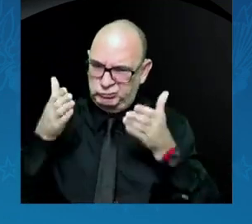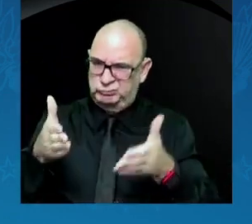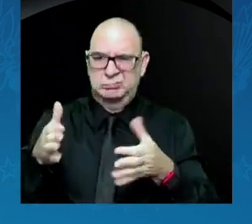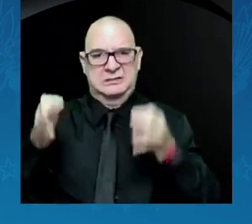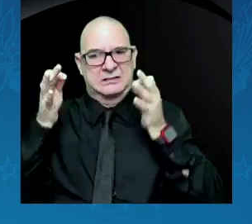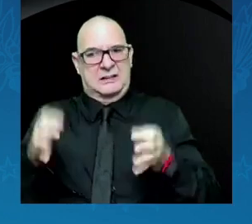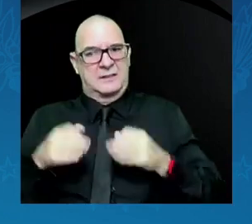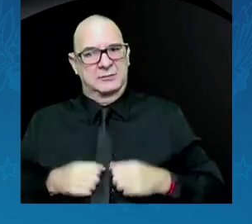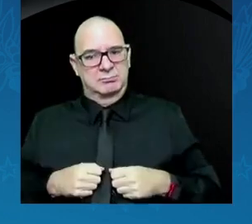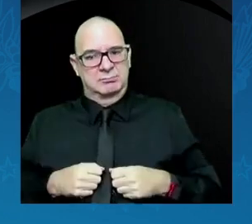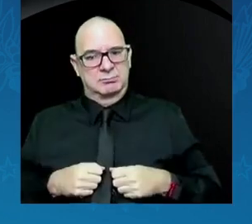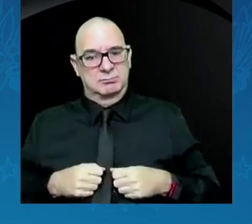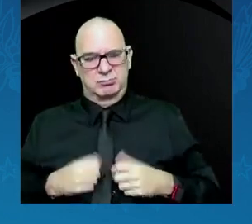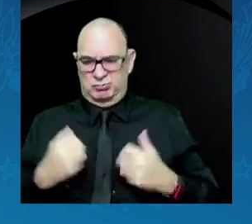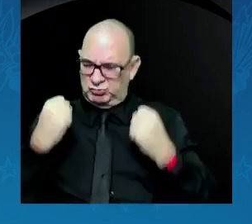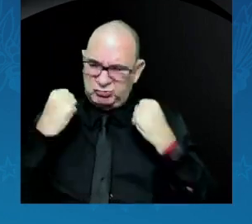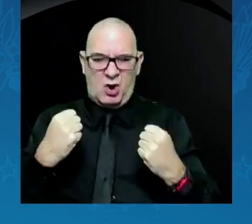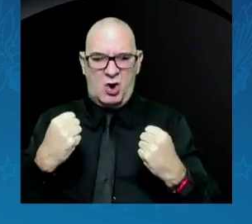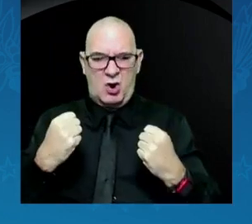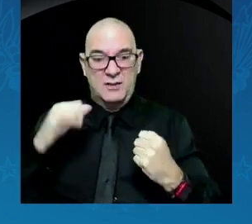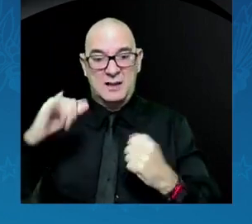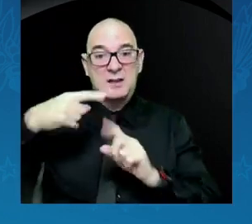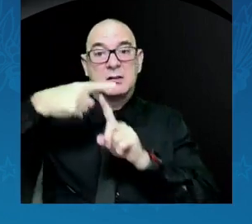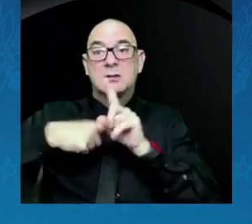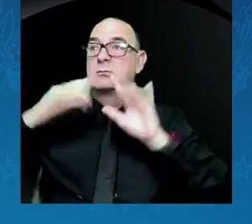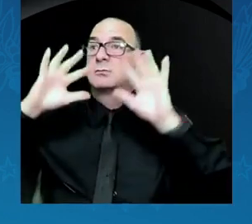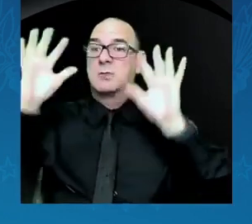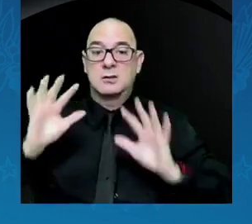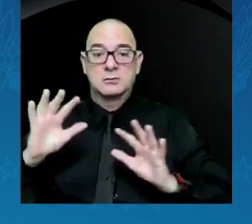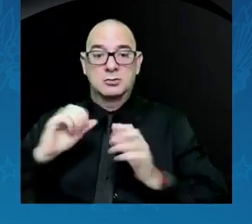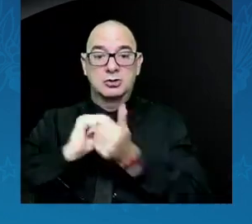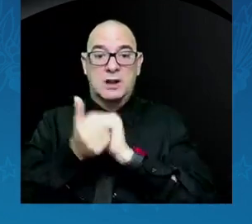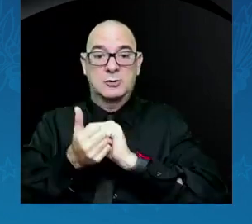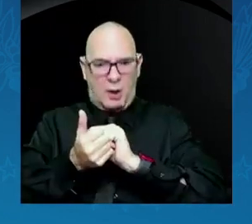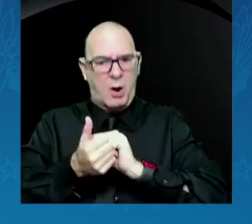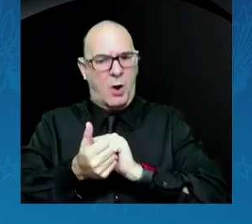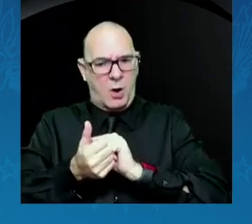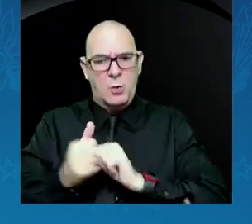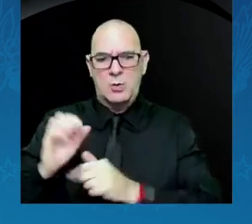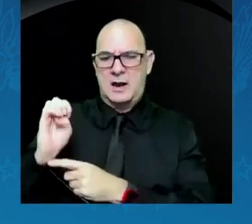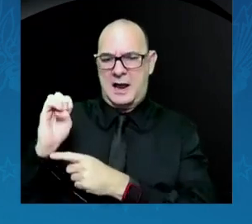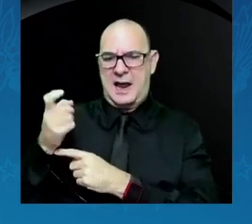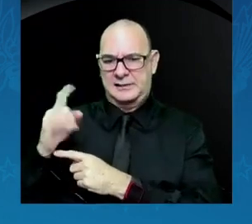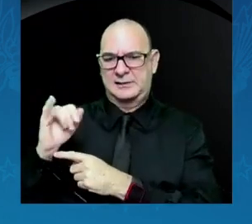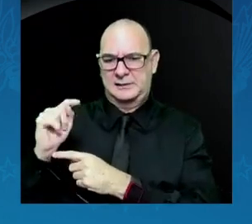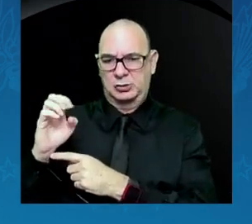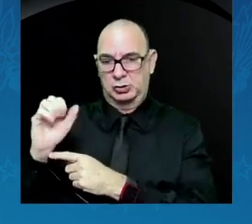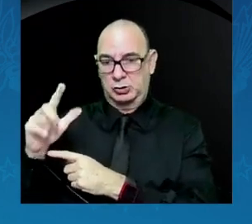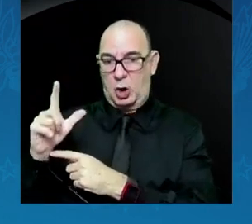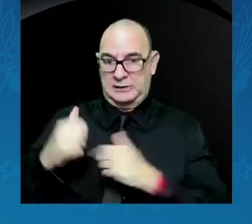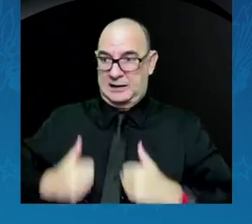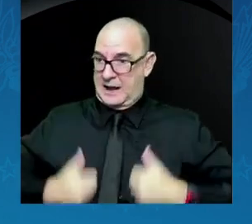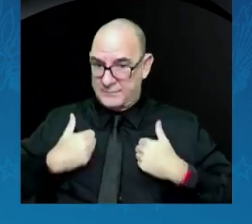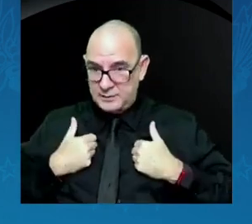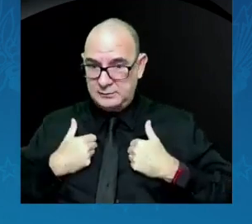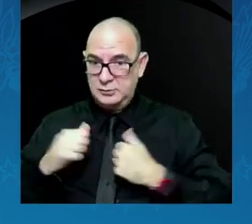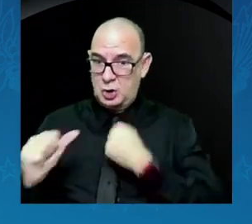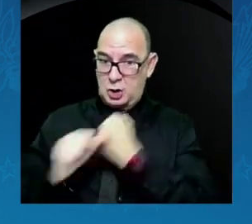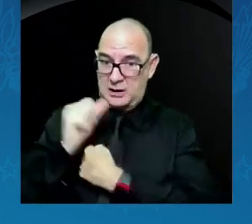Climate change is an existential threat and we must take immediate action